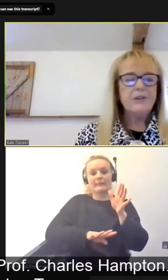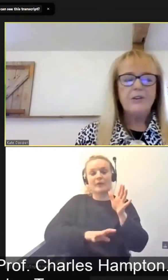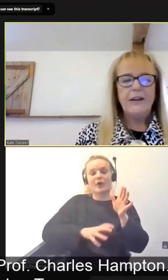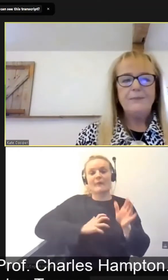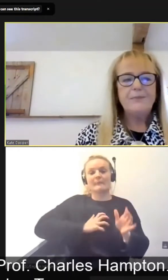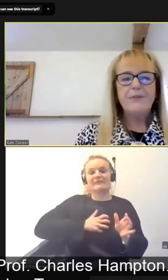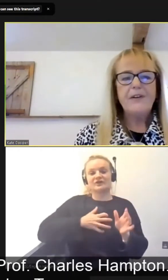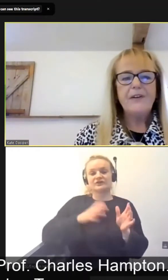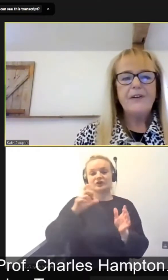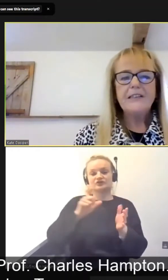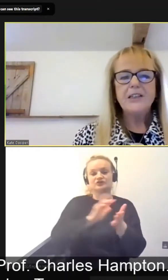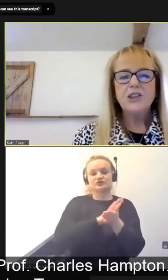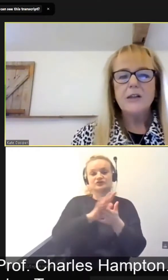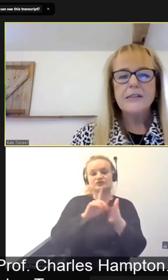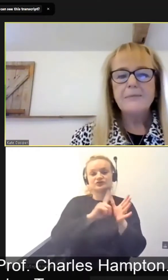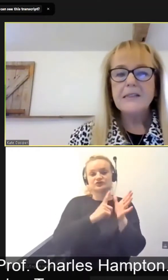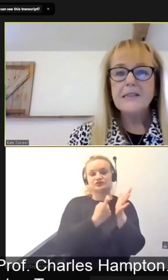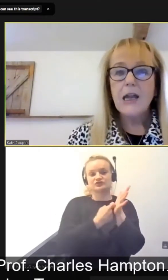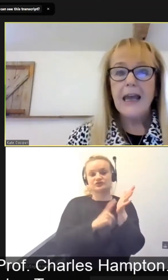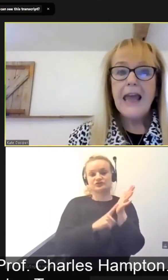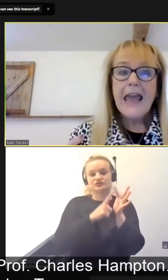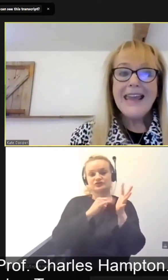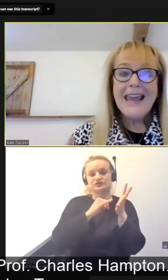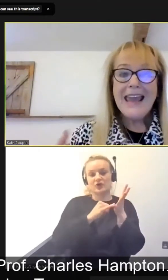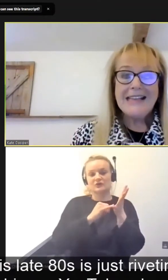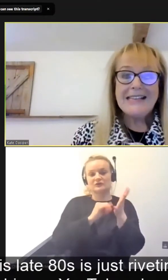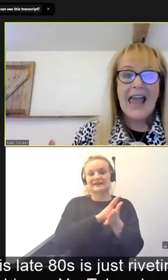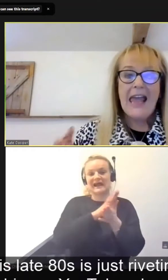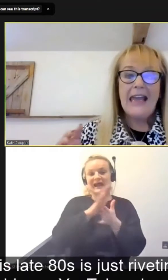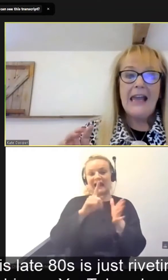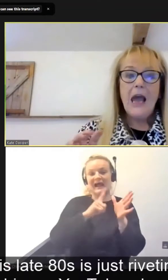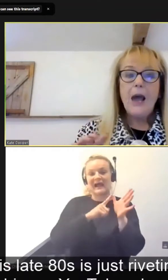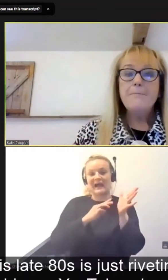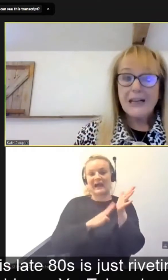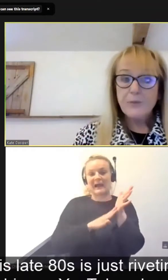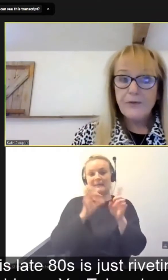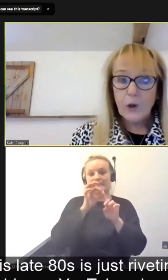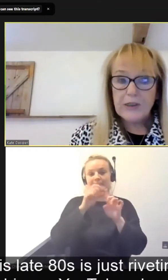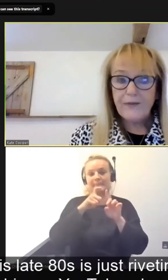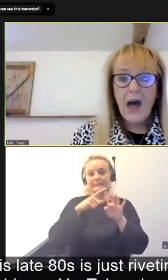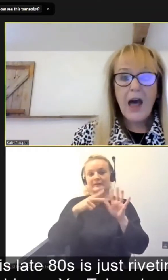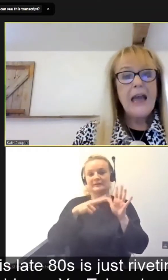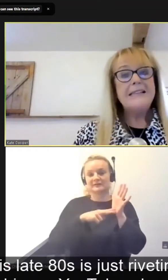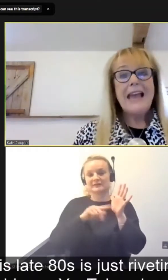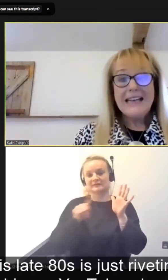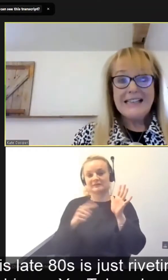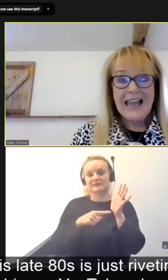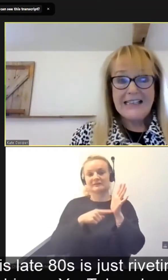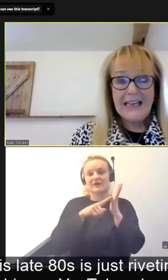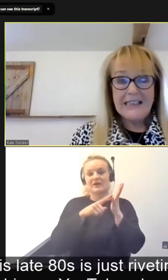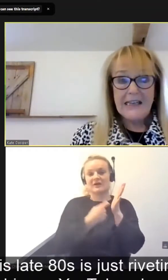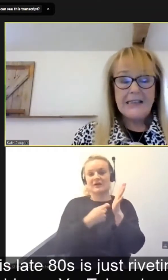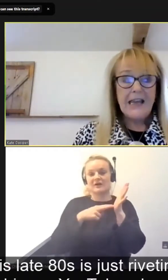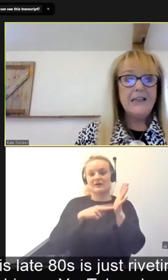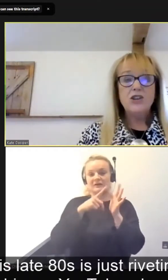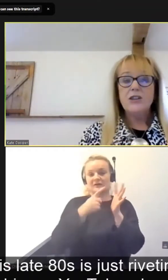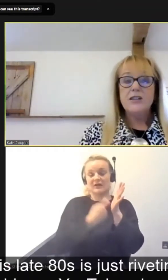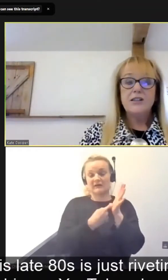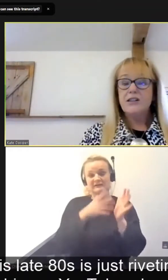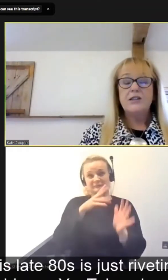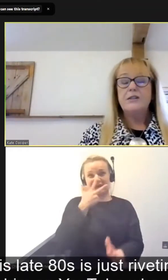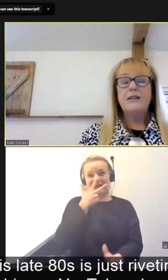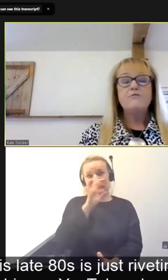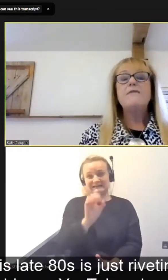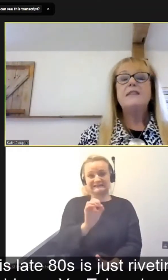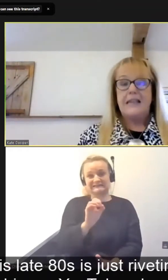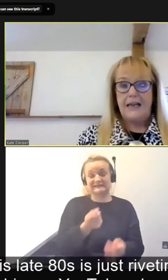Sorry, Professor Charles Hamden-Hughes. He is a management philosopher. He's in his late 80s. He's just